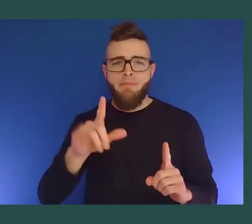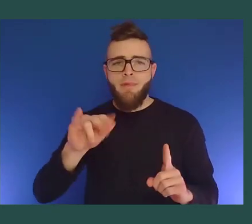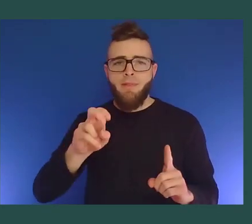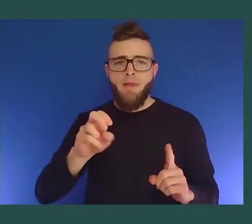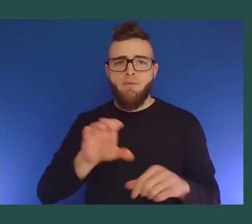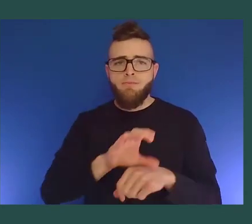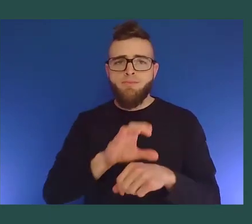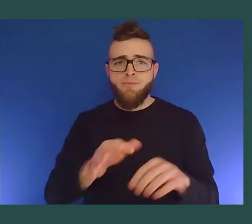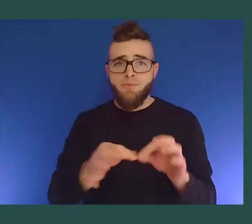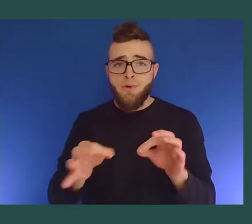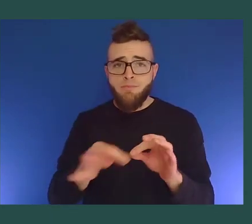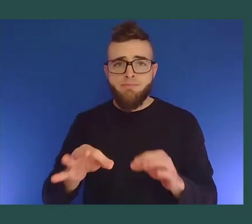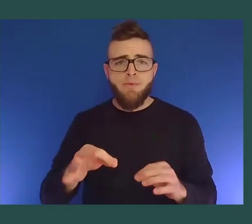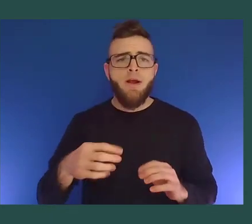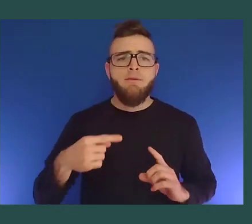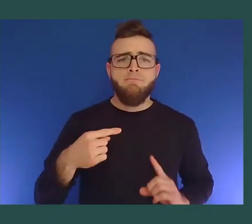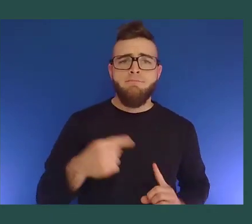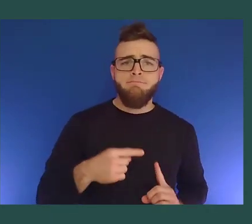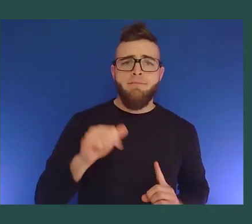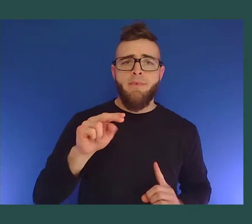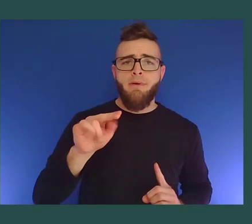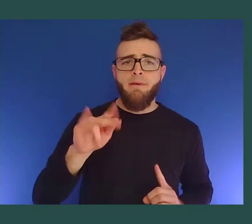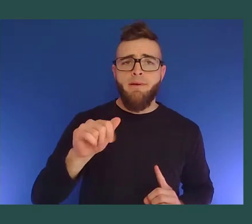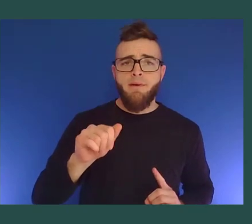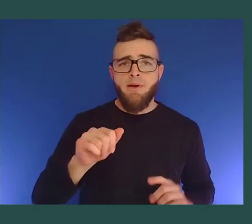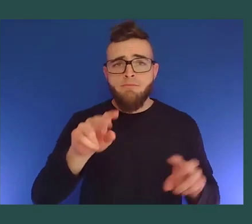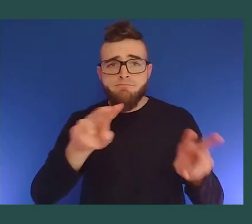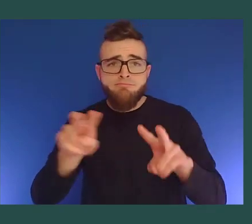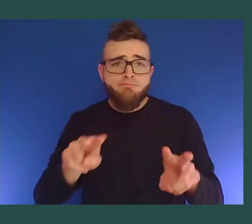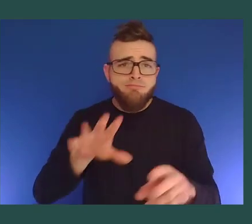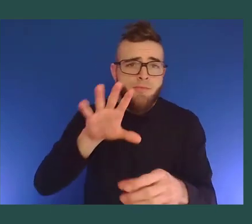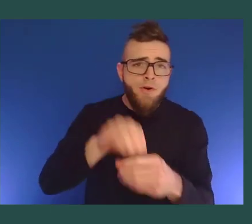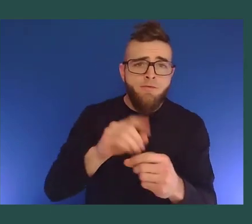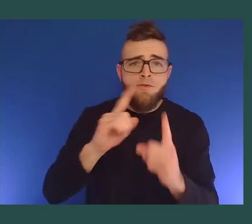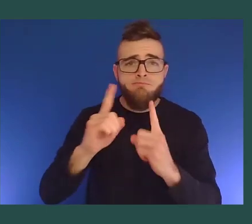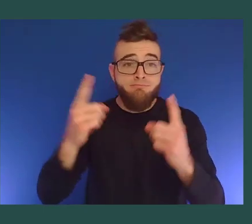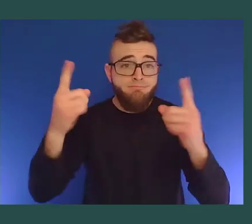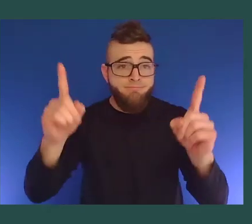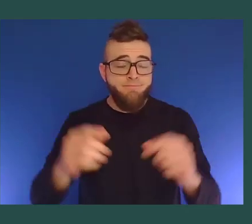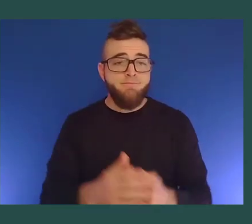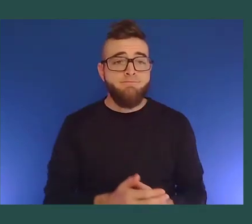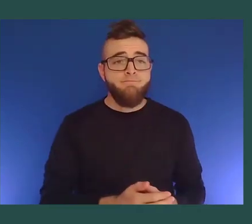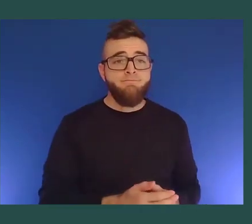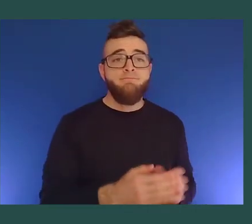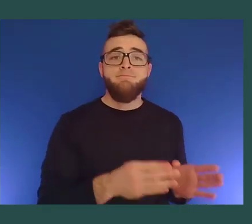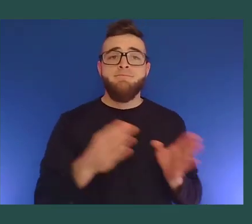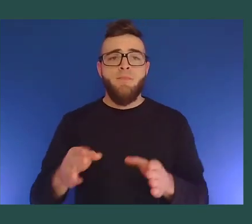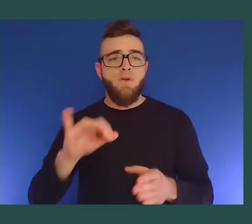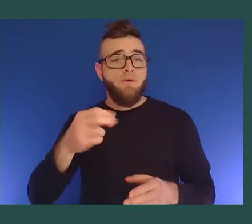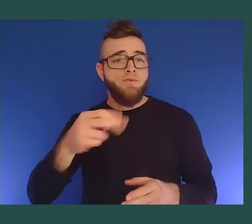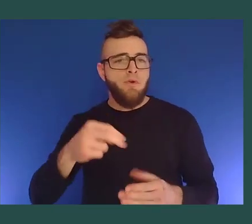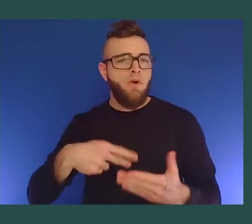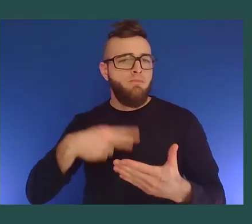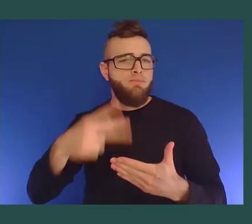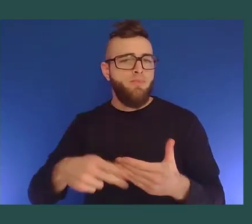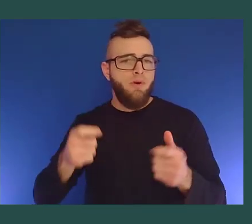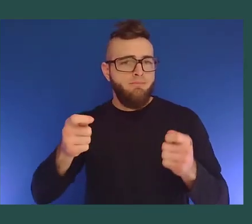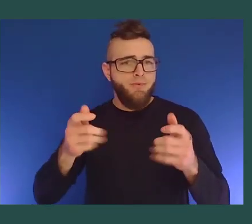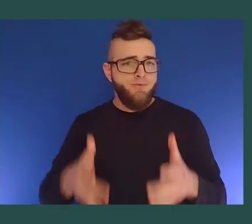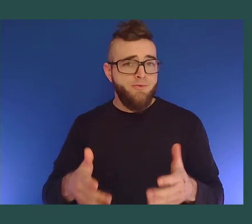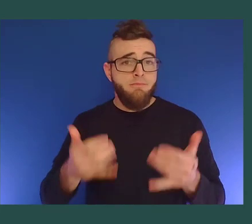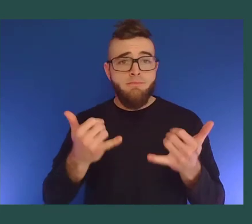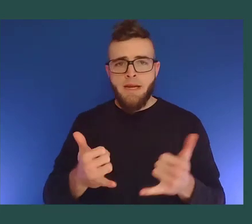for her to follow the conversation and contribute fully. John is a Program Manager, and he is working on a presentation in PowerPoint.